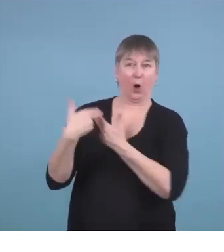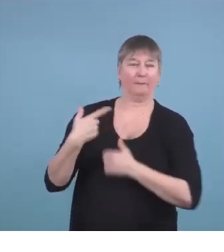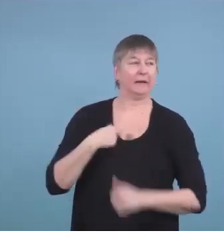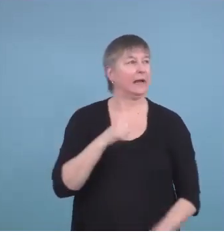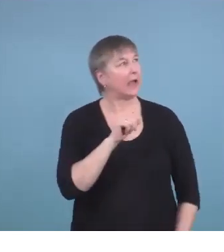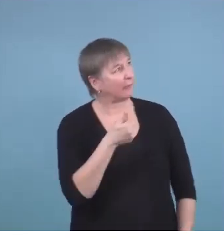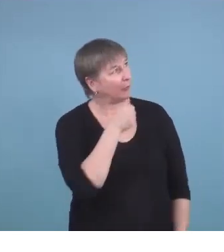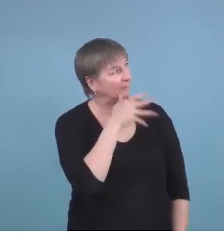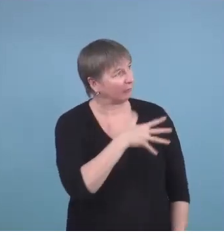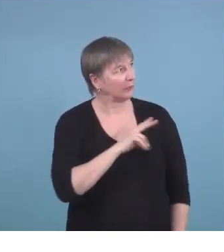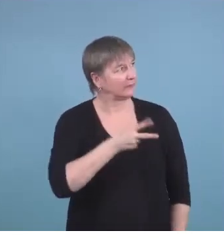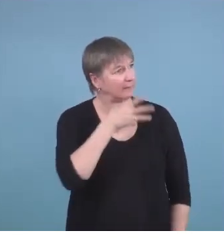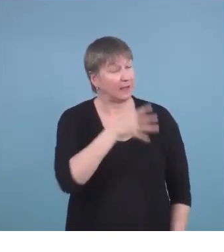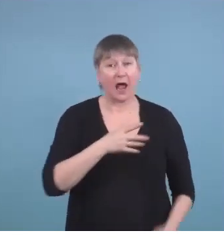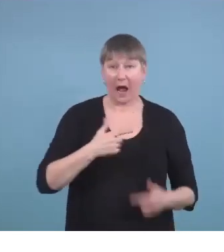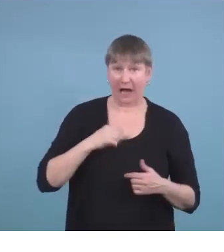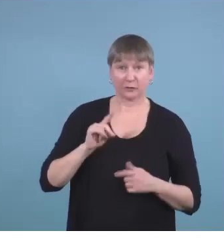graduation as his parent.